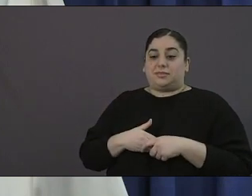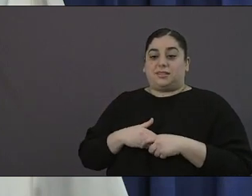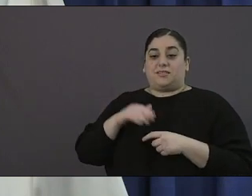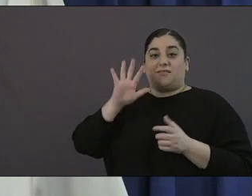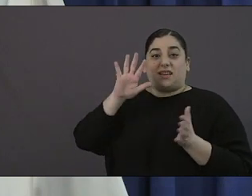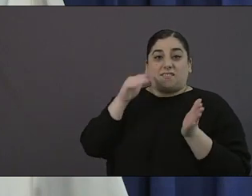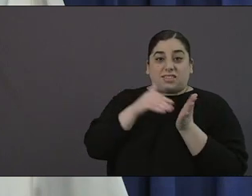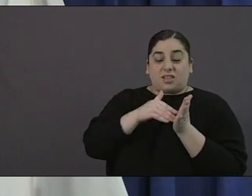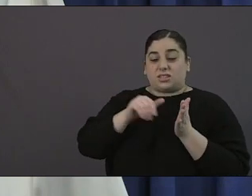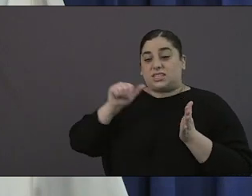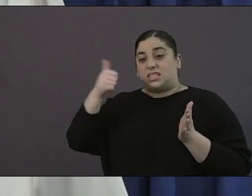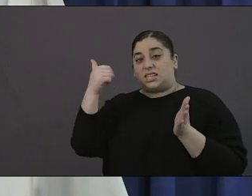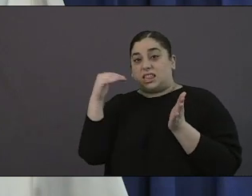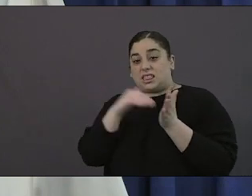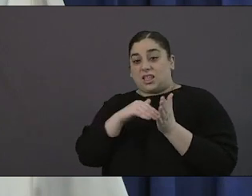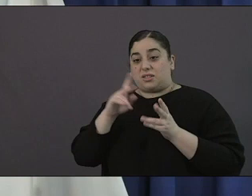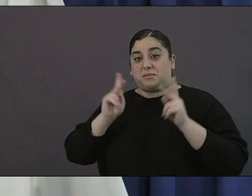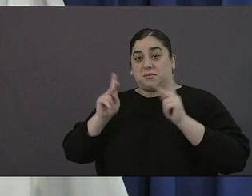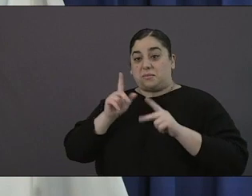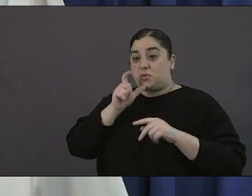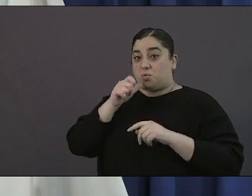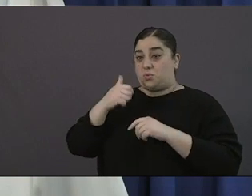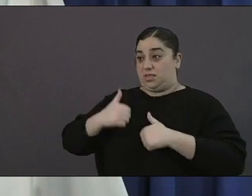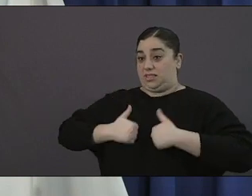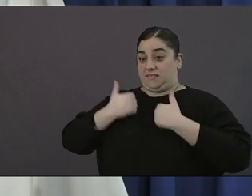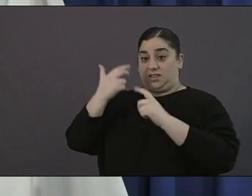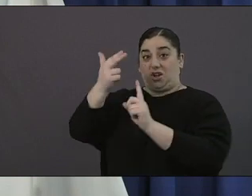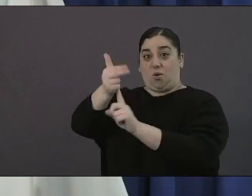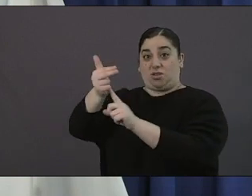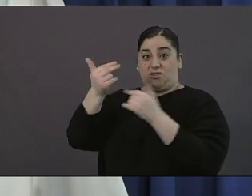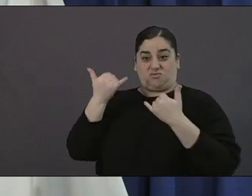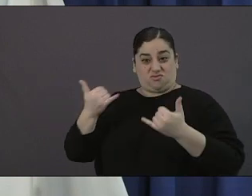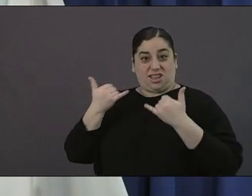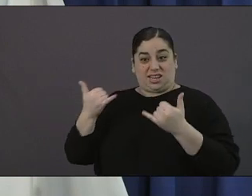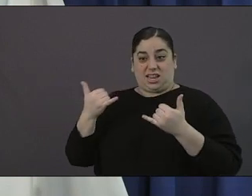our motel room so first off what is the plan to out